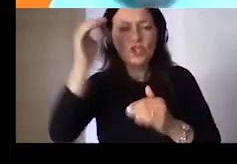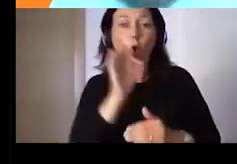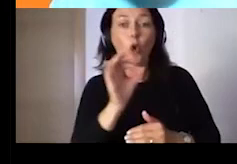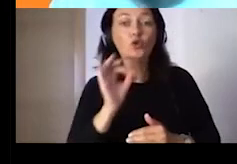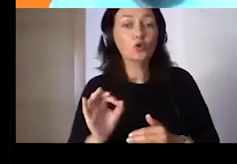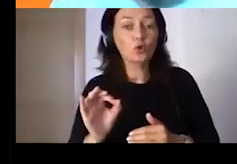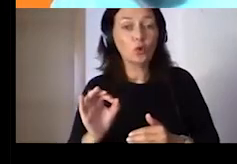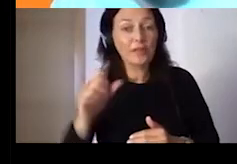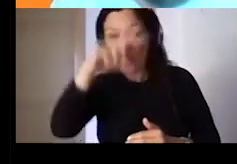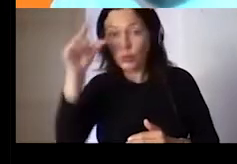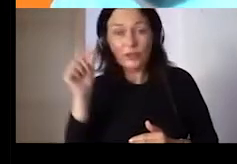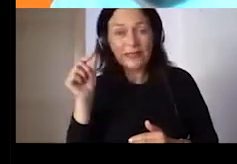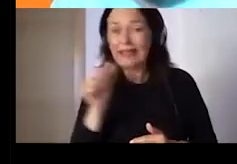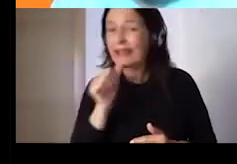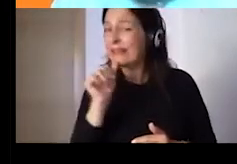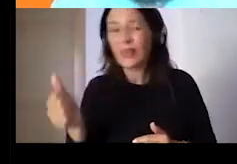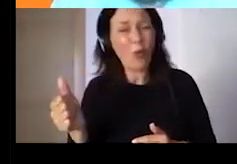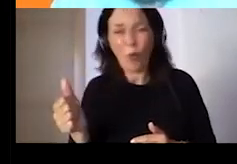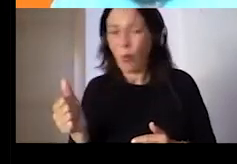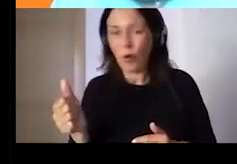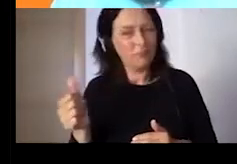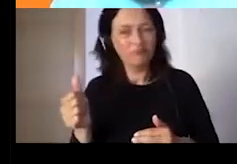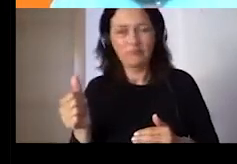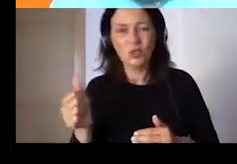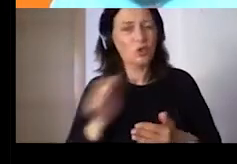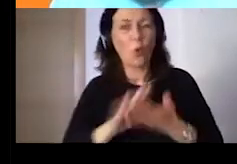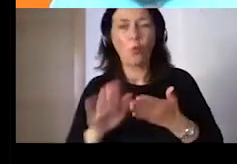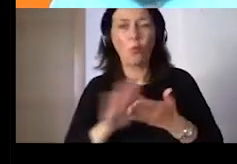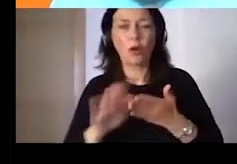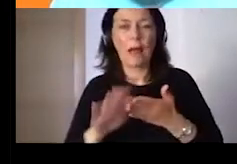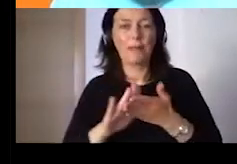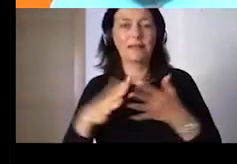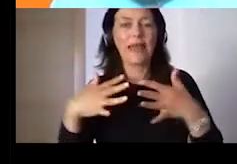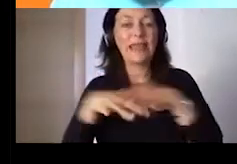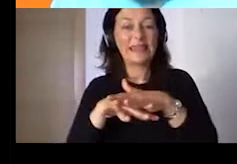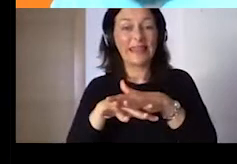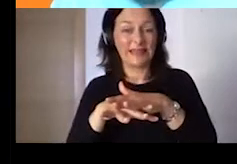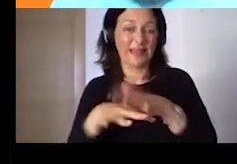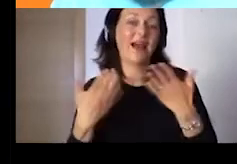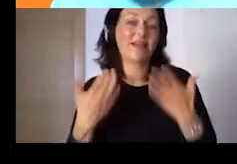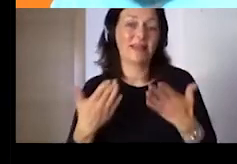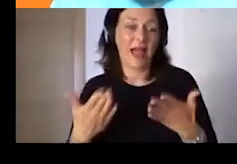at least for based on the DECI index of 2020.